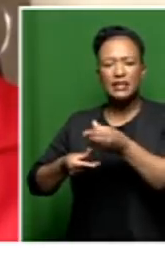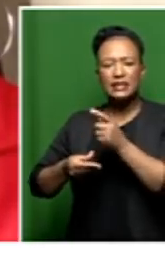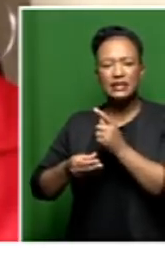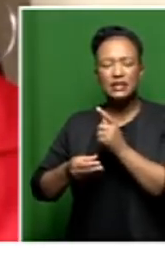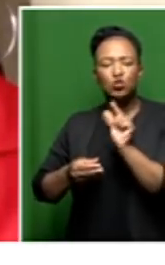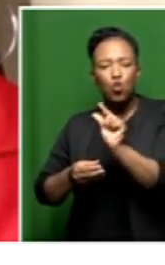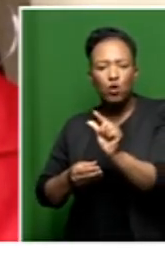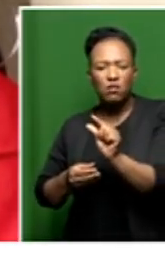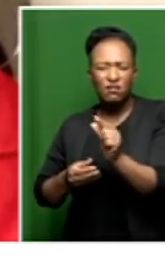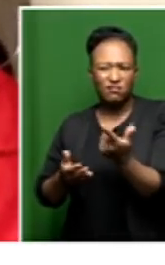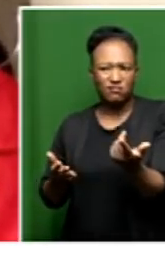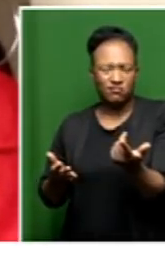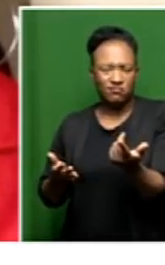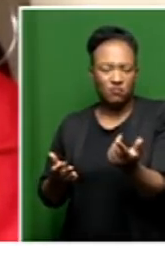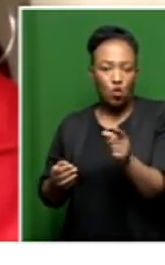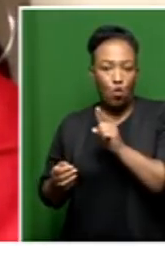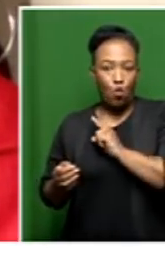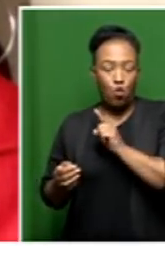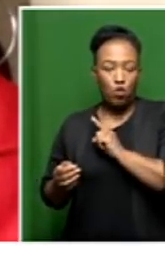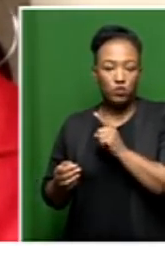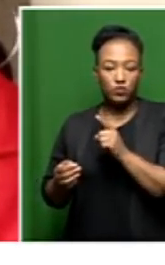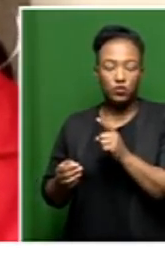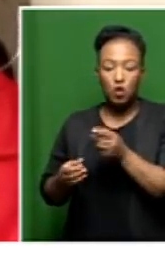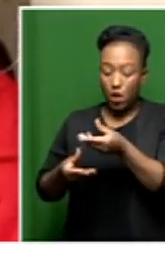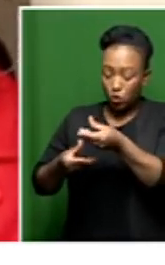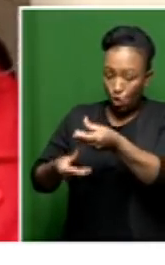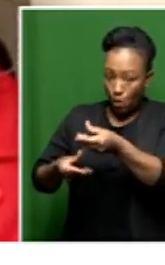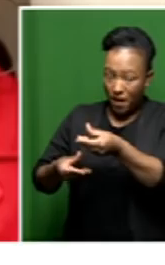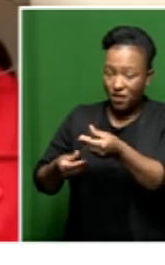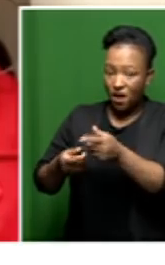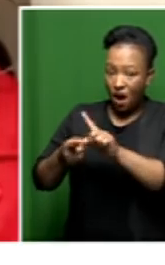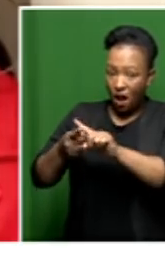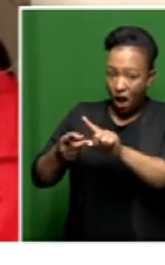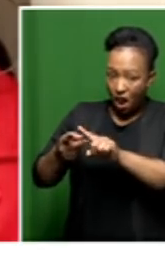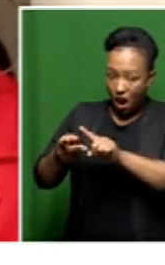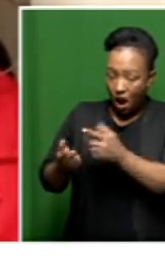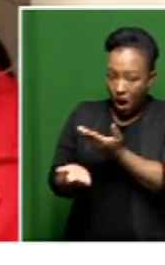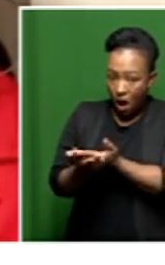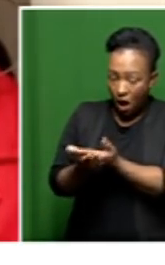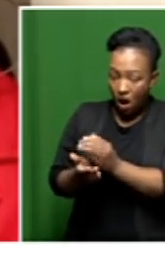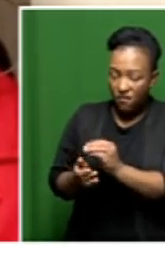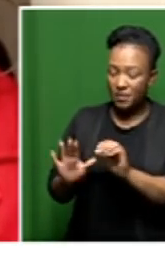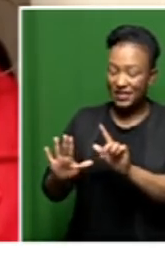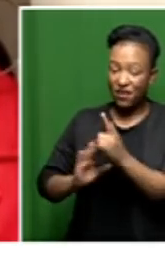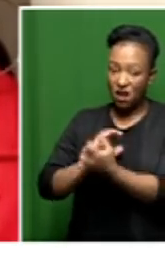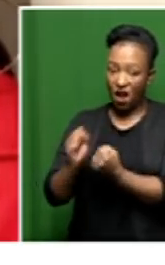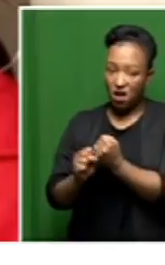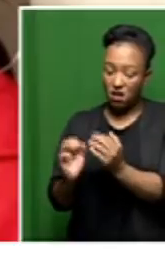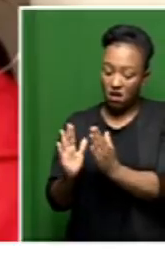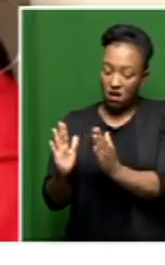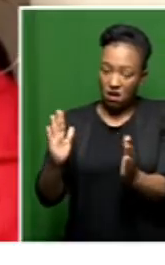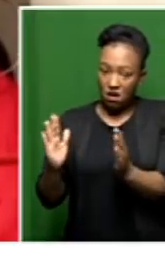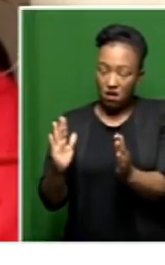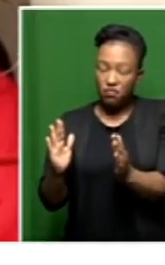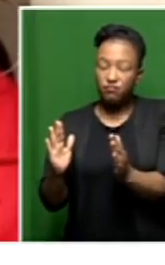based on what? Because if that documentation was available, surely in that seven-year period that had elapsed